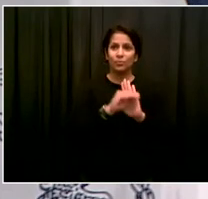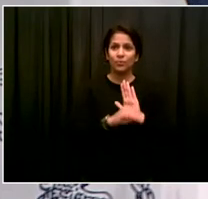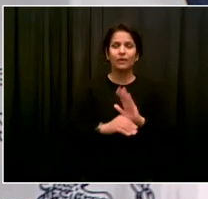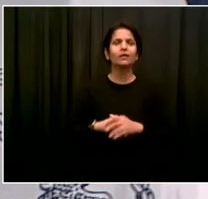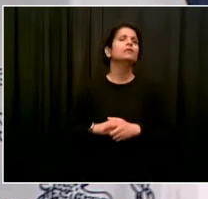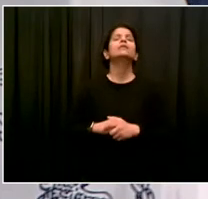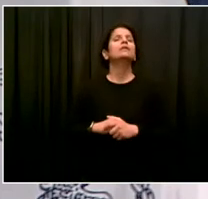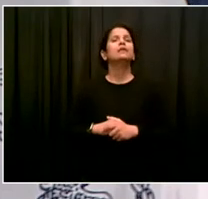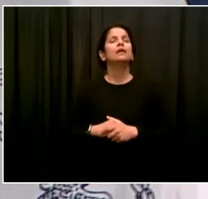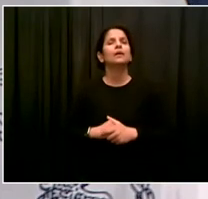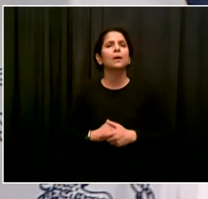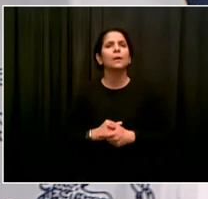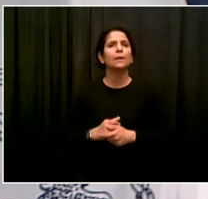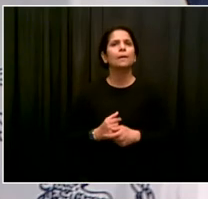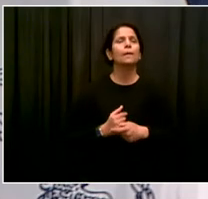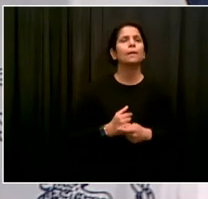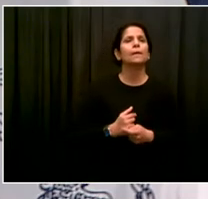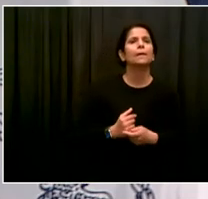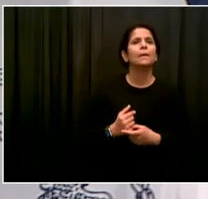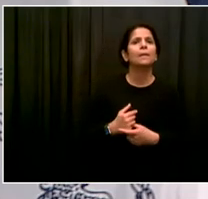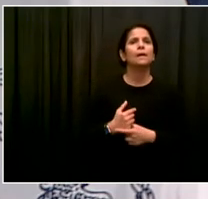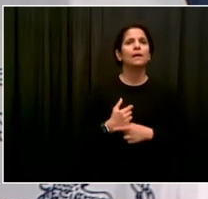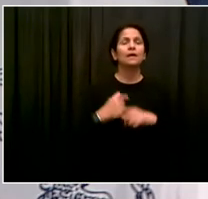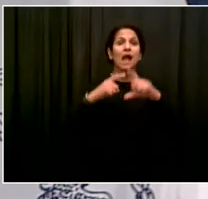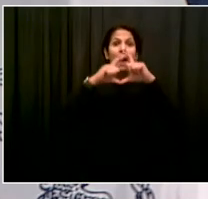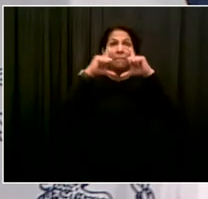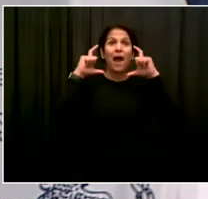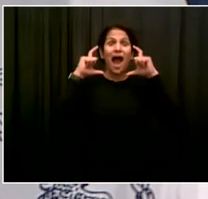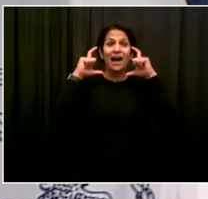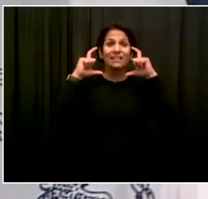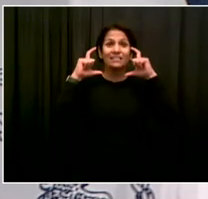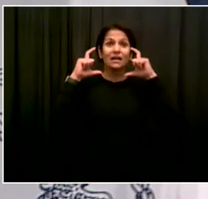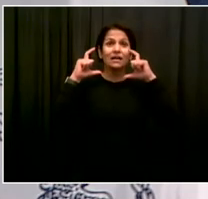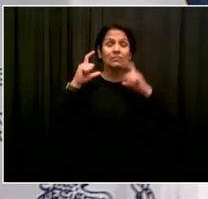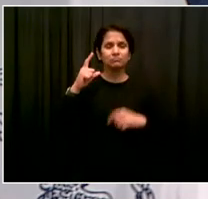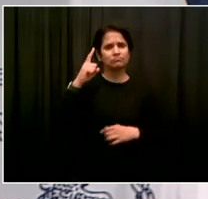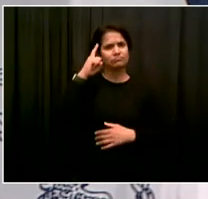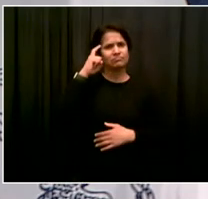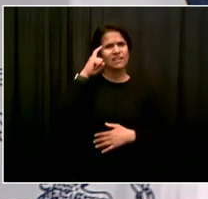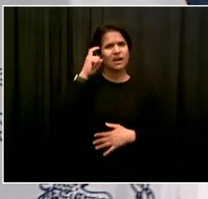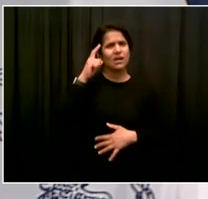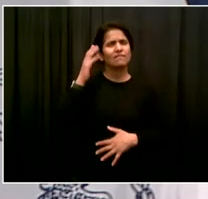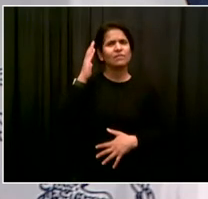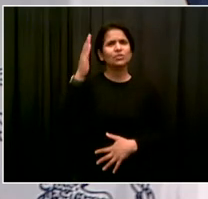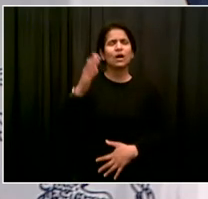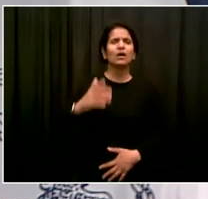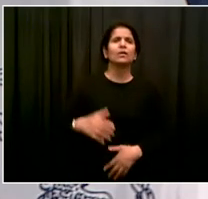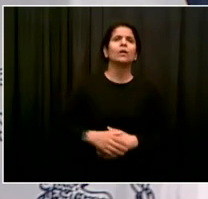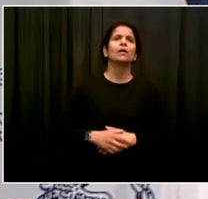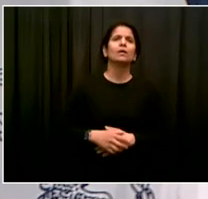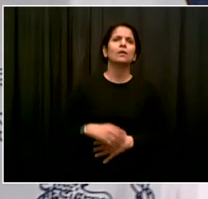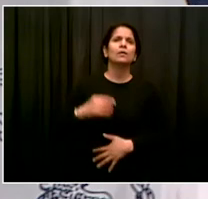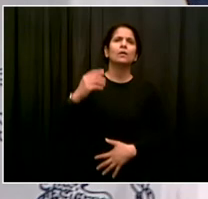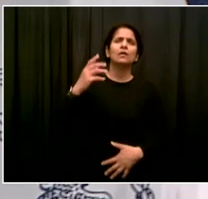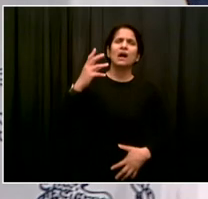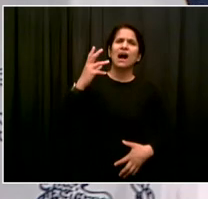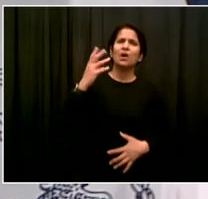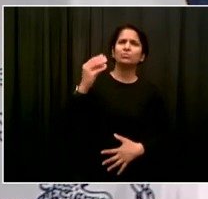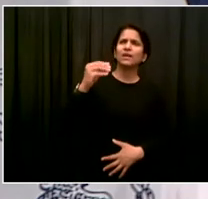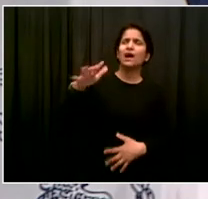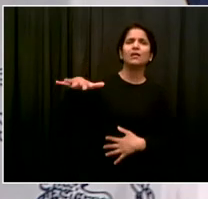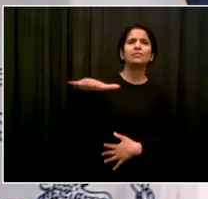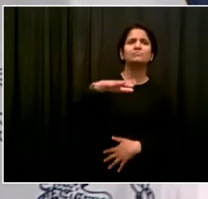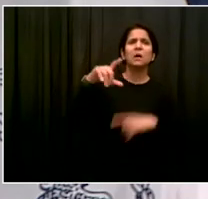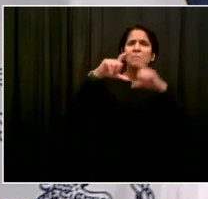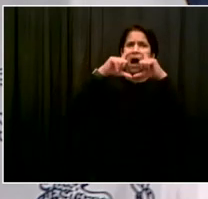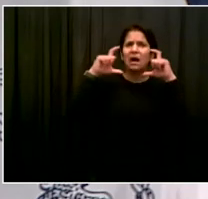see a point when you can say to people, you don't have to wear your masks outdoors anymore. And do you think it's something that you could